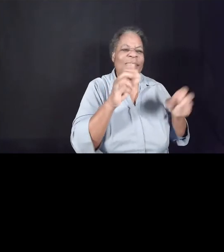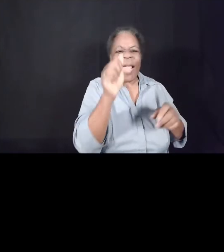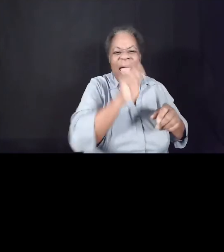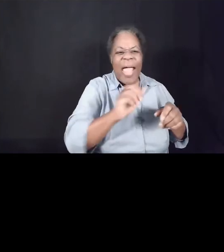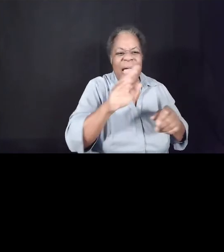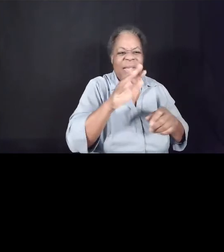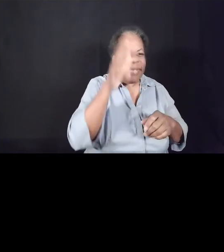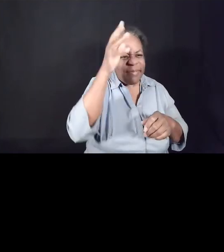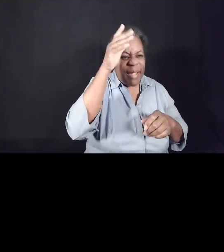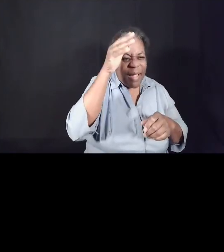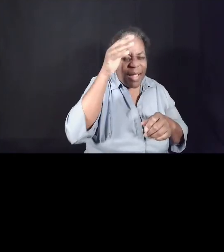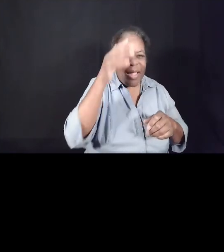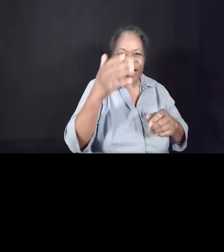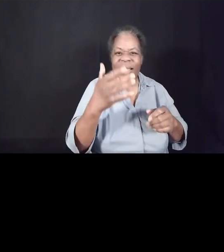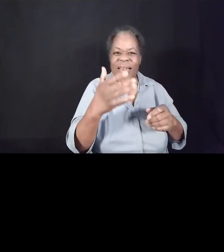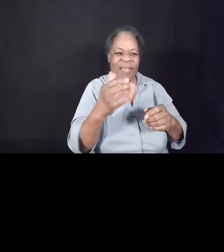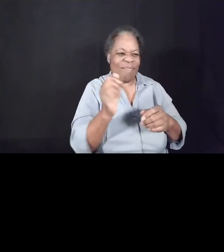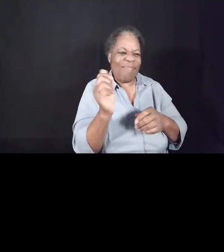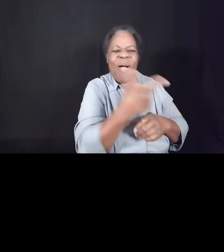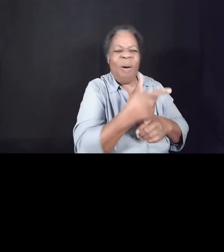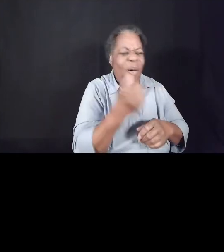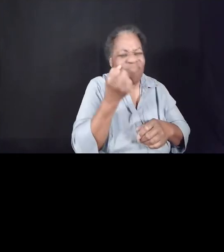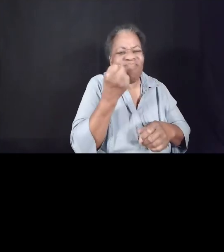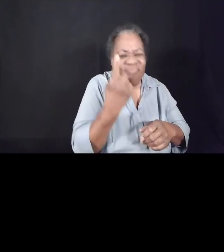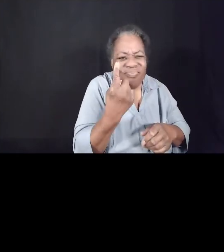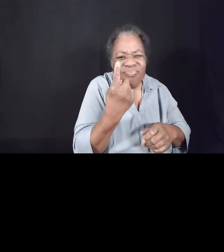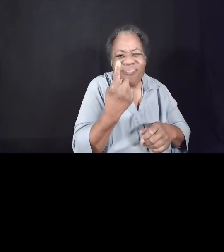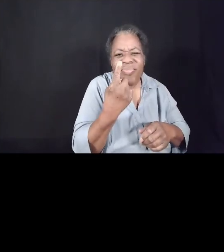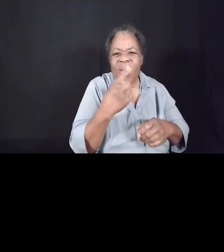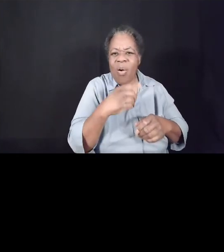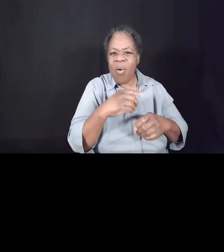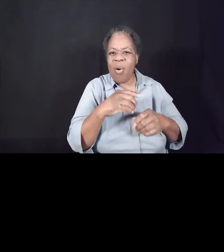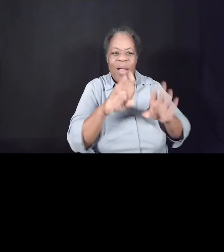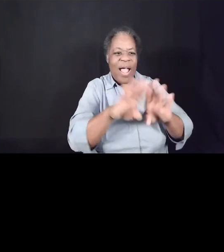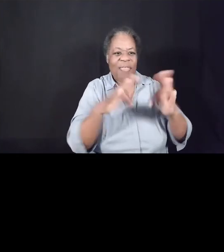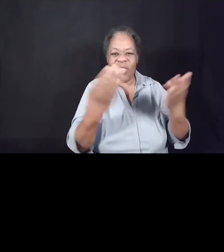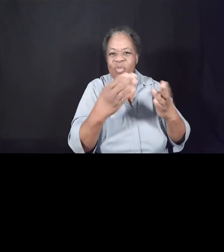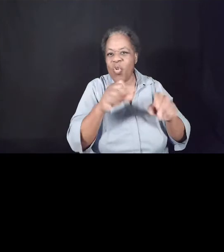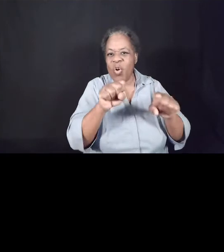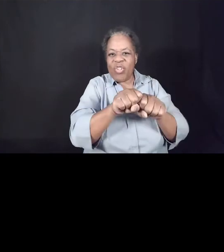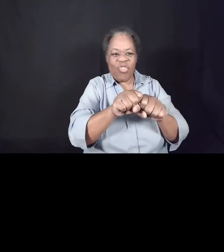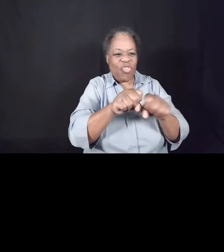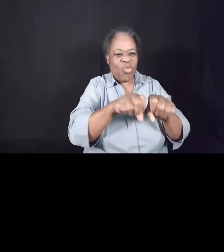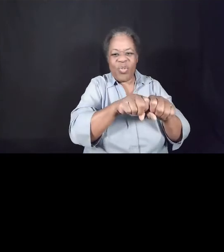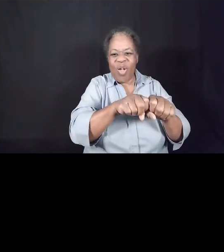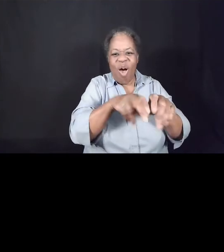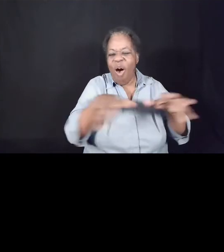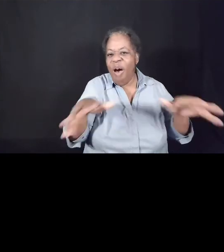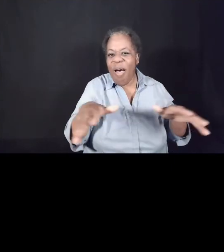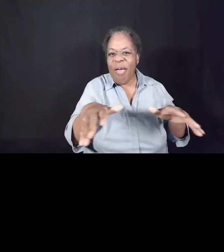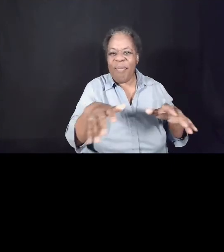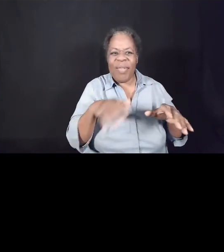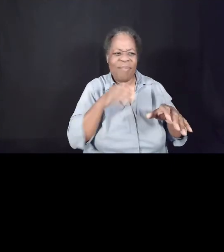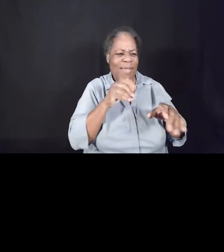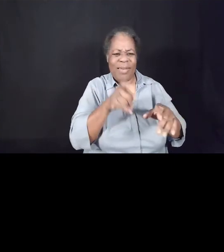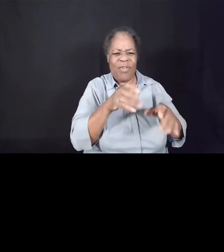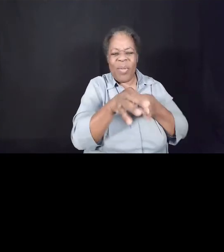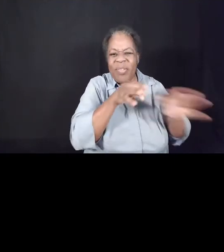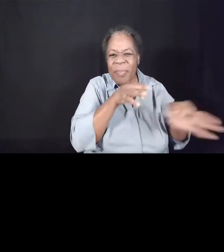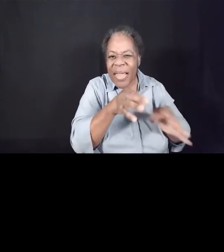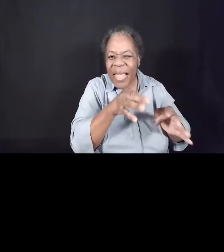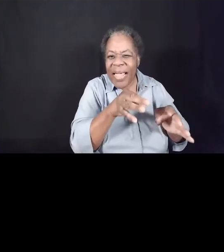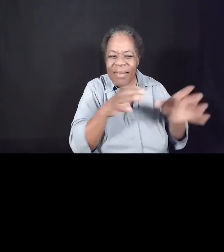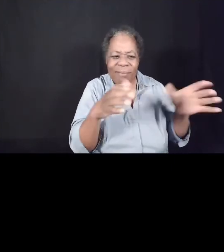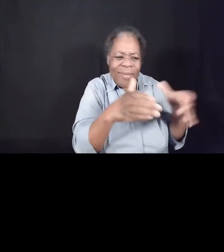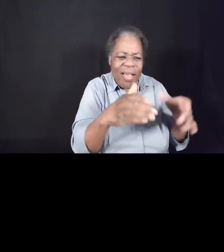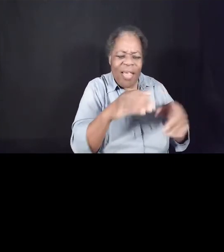or everyone just naturally takes their shoes up at the door and there's no explaining necessary. But that kind of, I think,